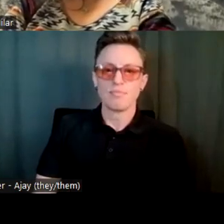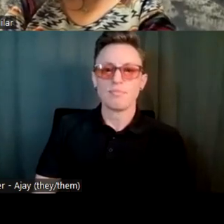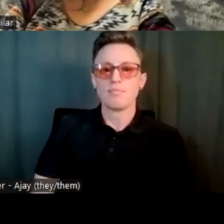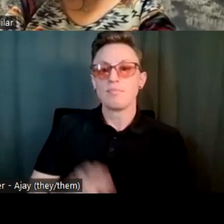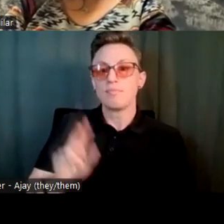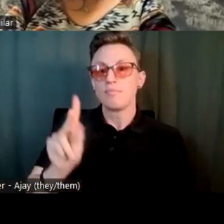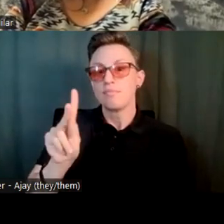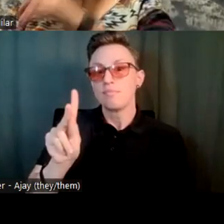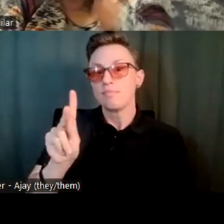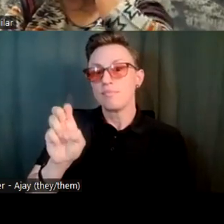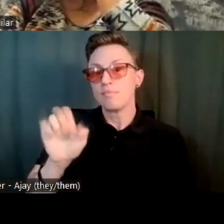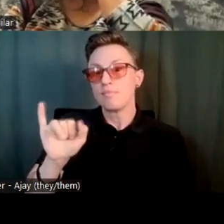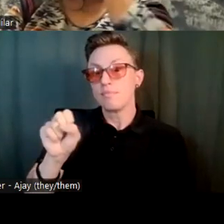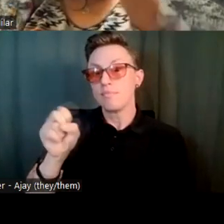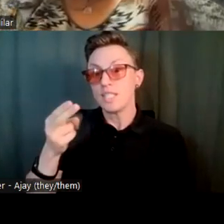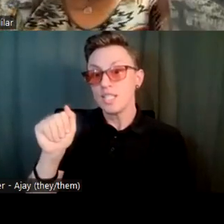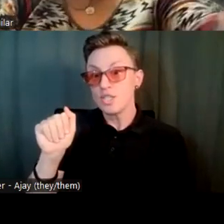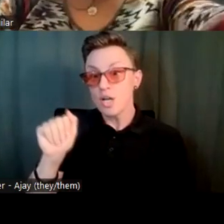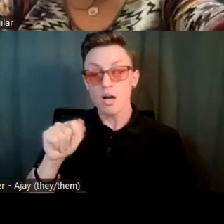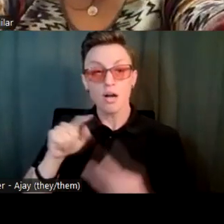Keisha or Danielle, any comments?